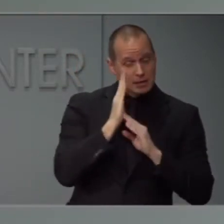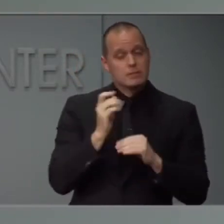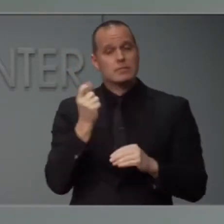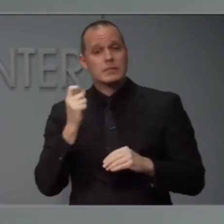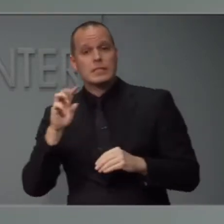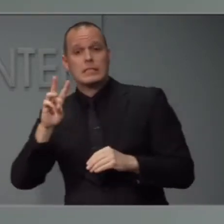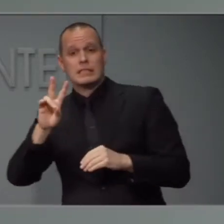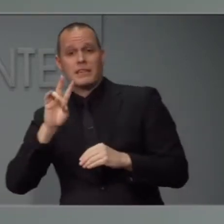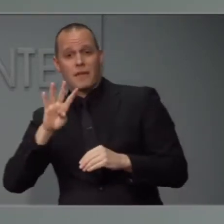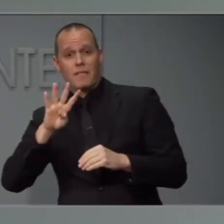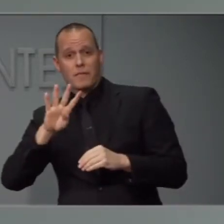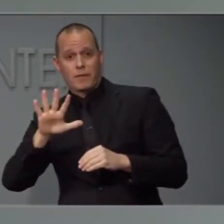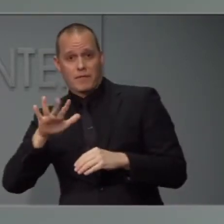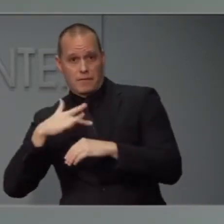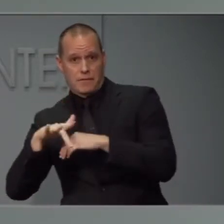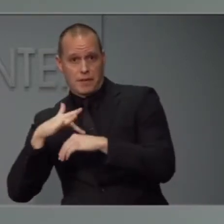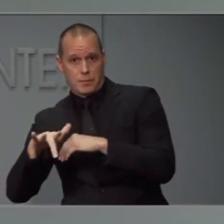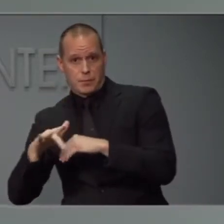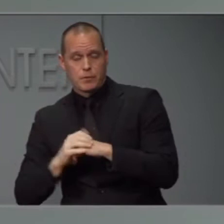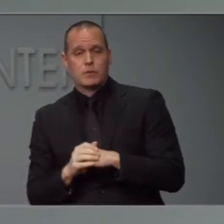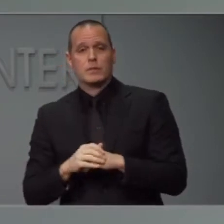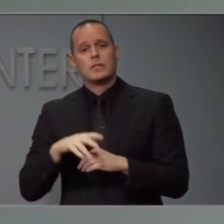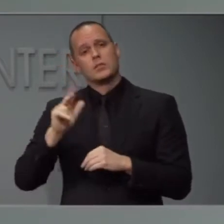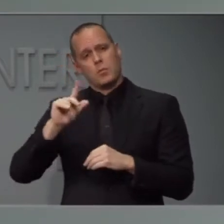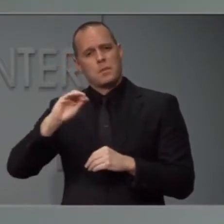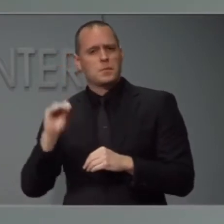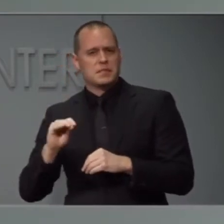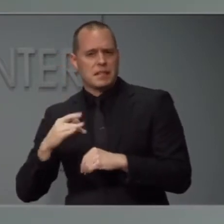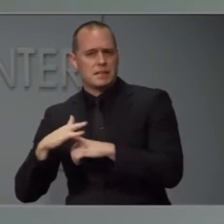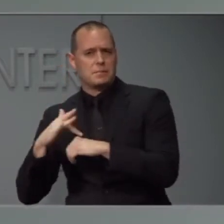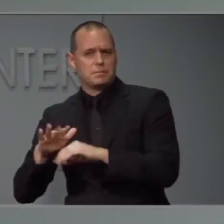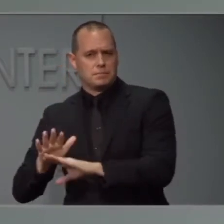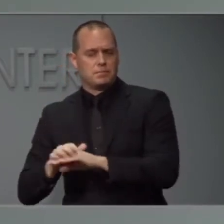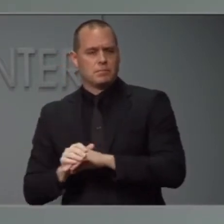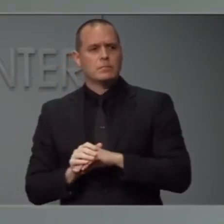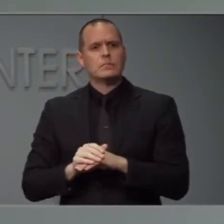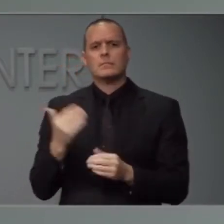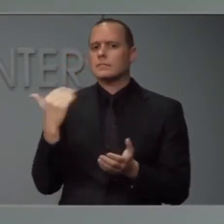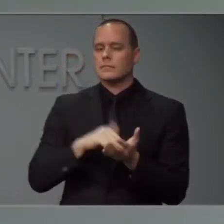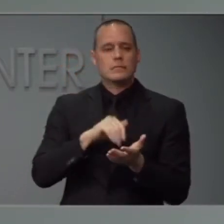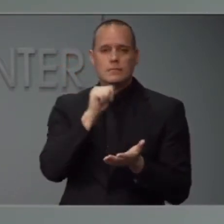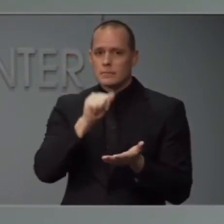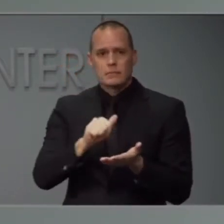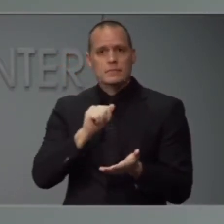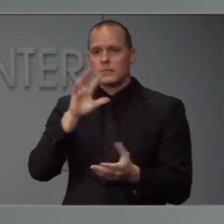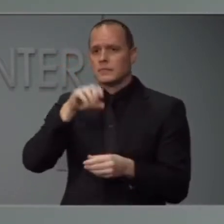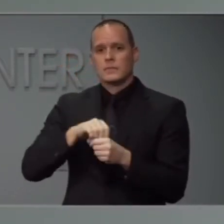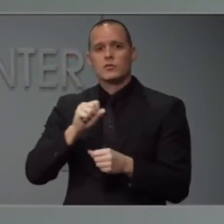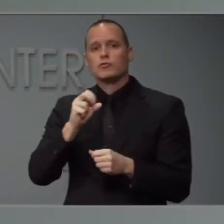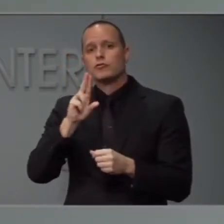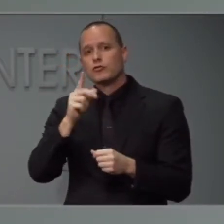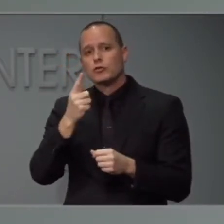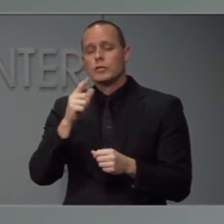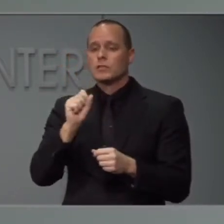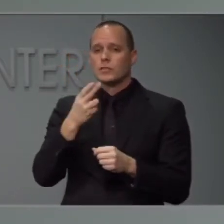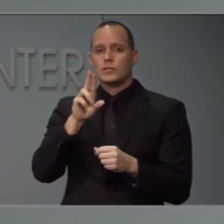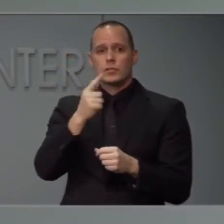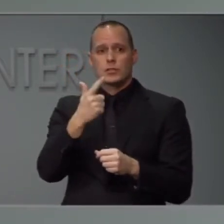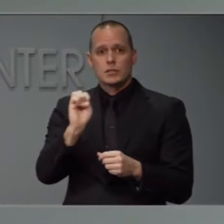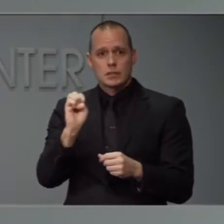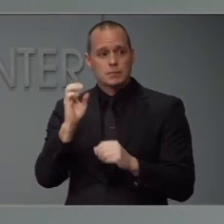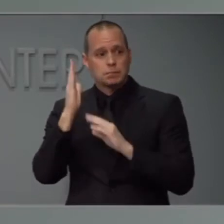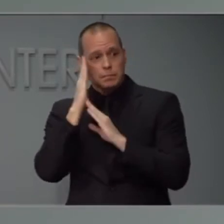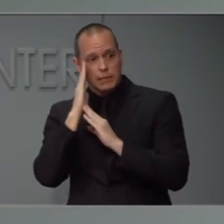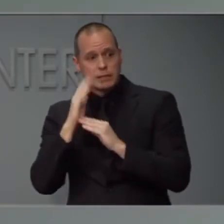745 are empty, 23 percent empty. Again, this doesn't include surge beds and is based on about 60